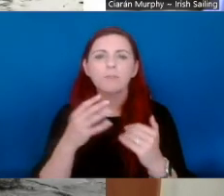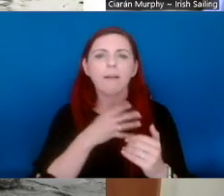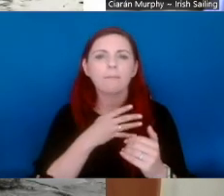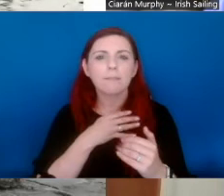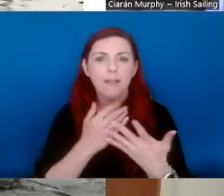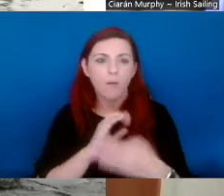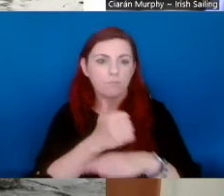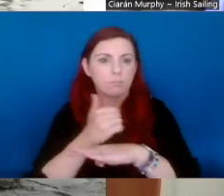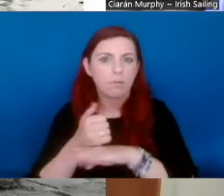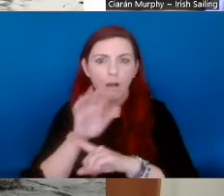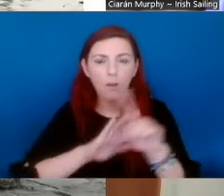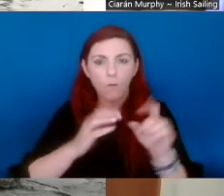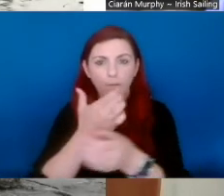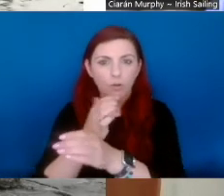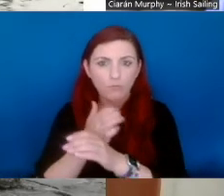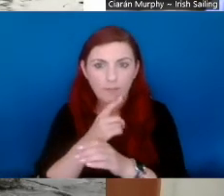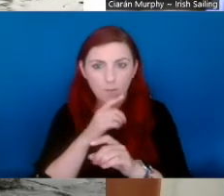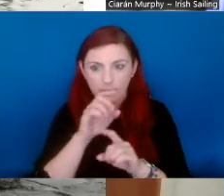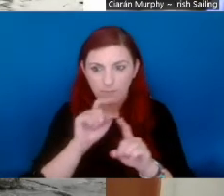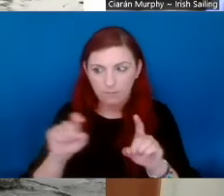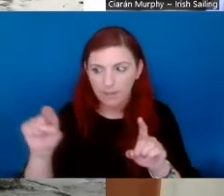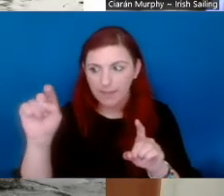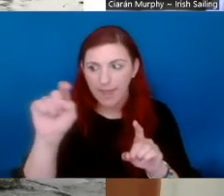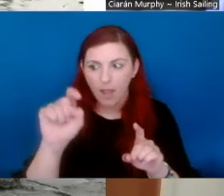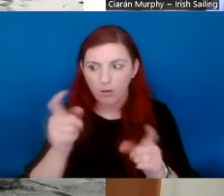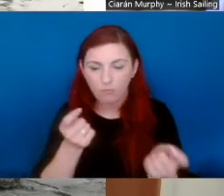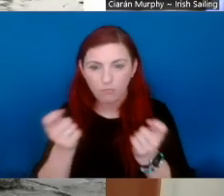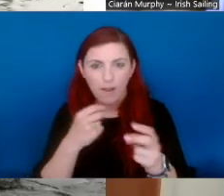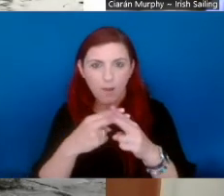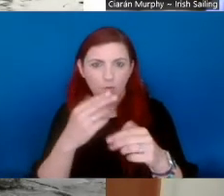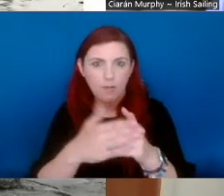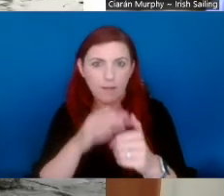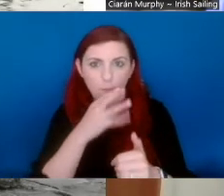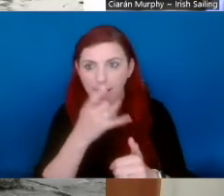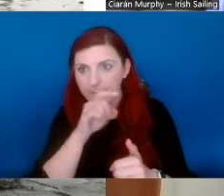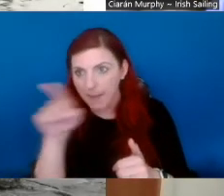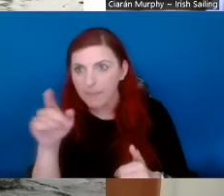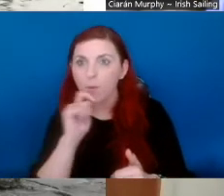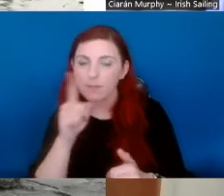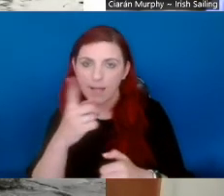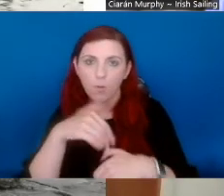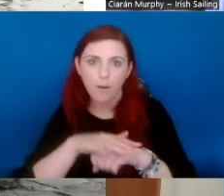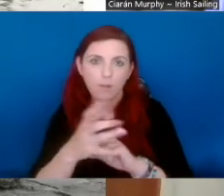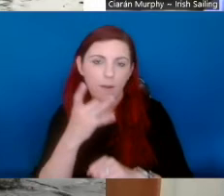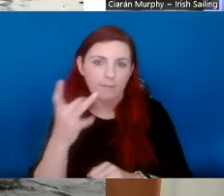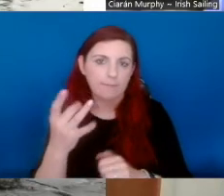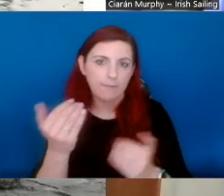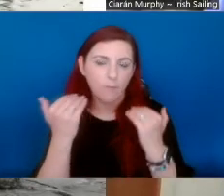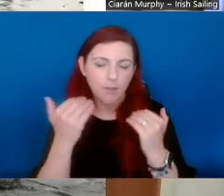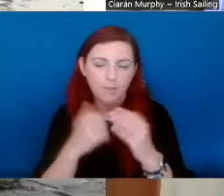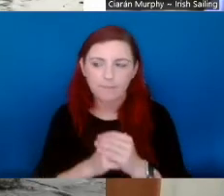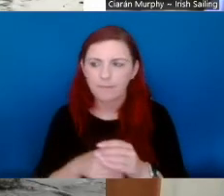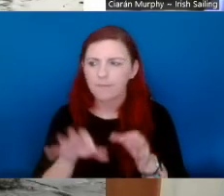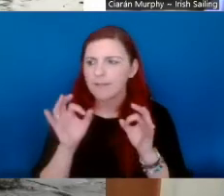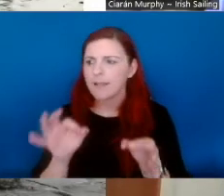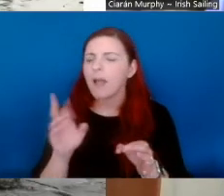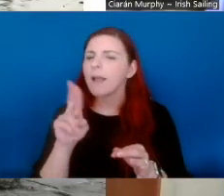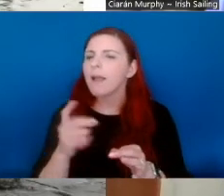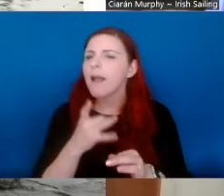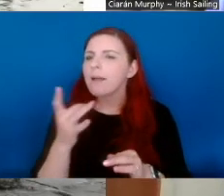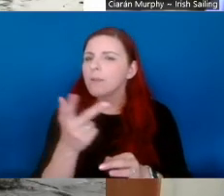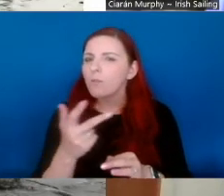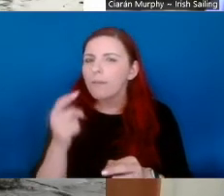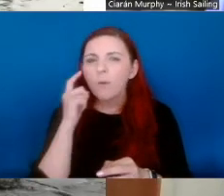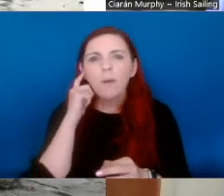touch, there's 17 rural recreation officers across Ireland. Five have just been appointed in the last four months. So they are the central